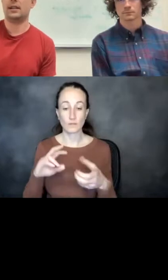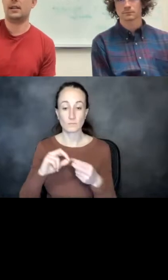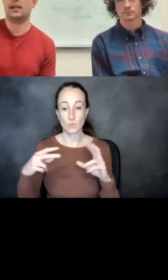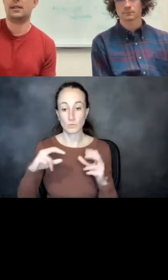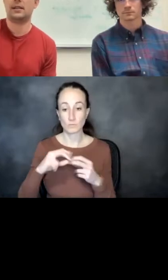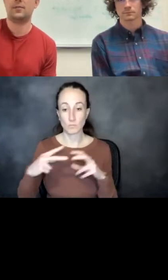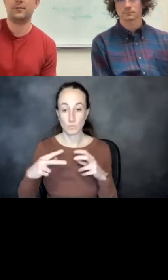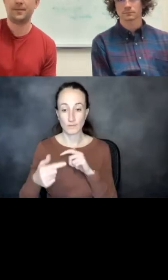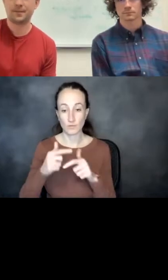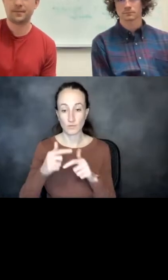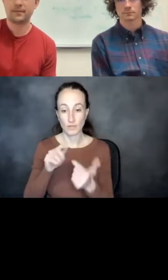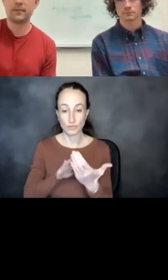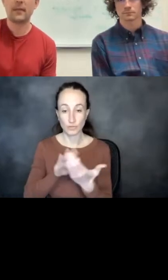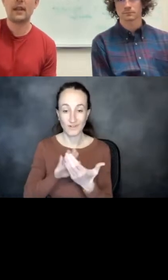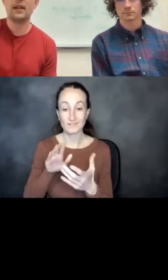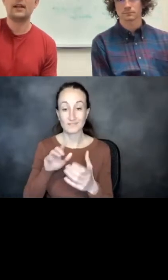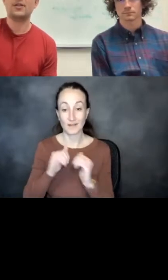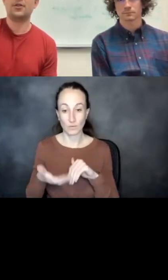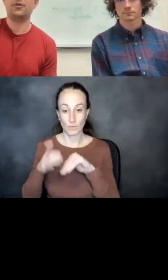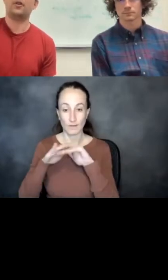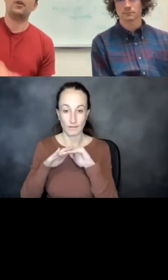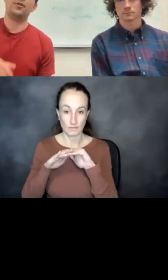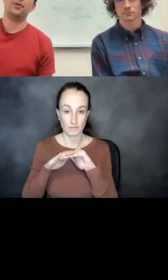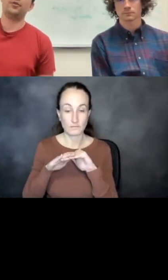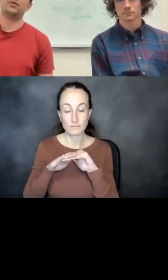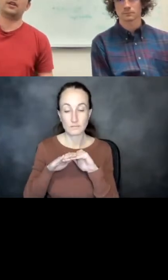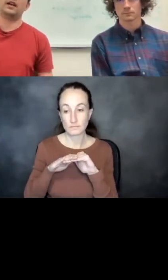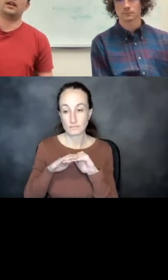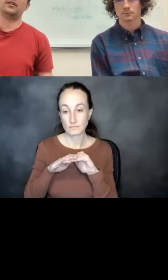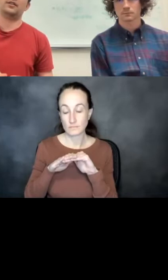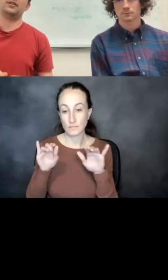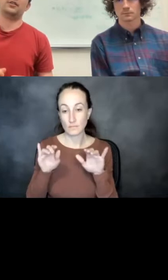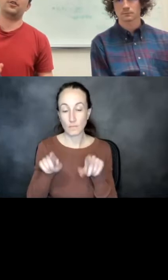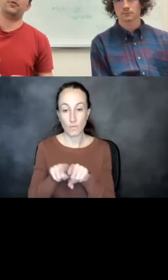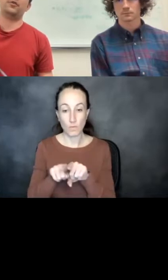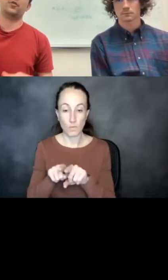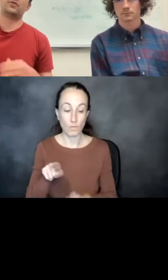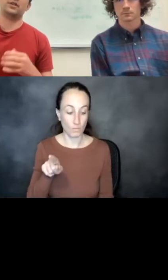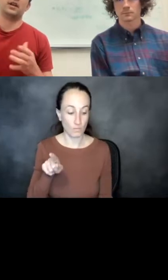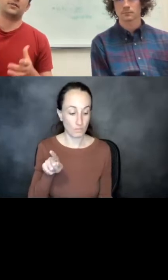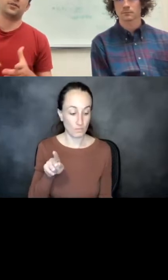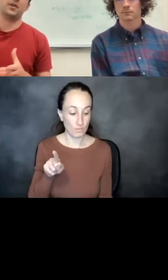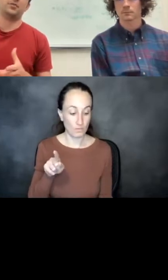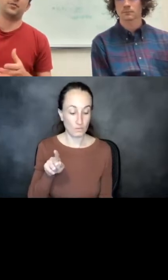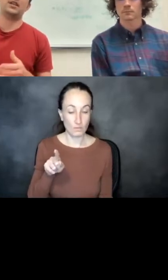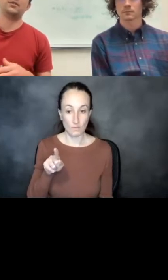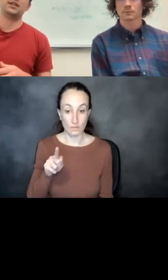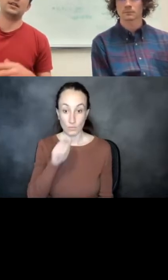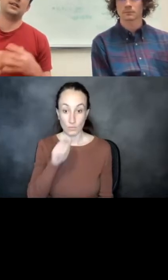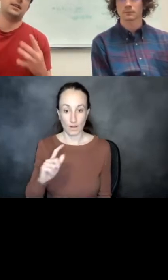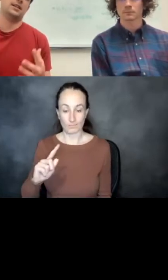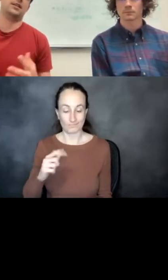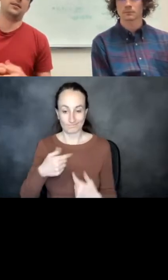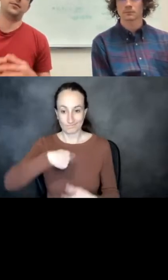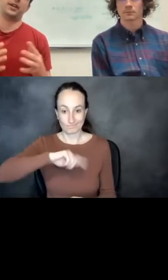and enhancing them. So although, you know, we're certainly not the first people to be interested